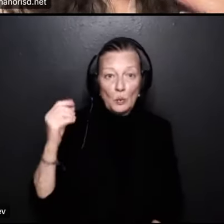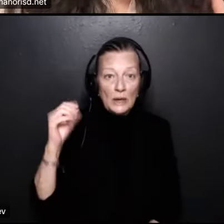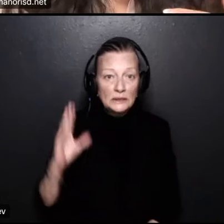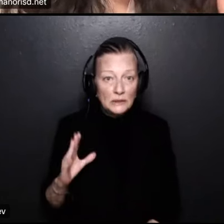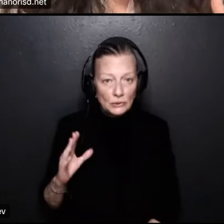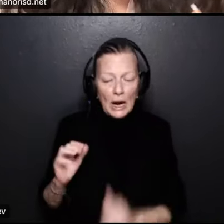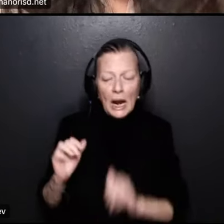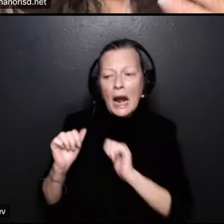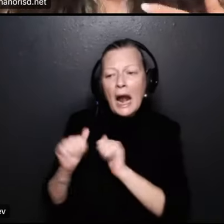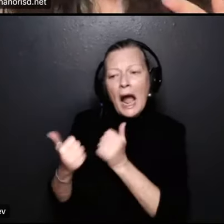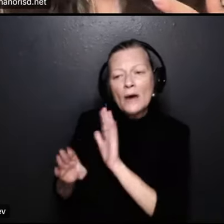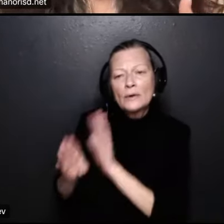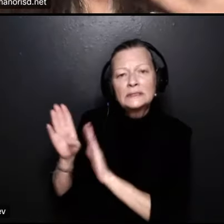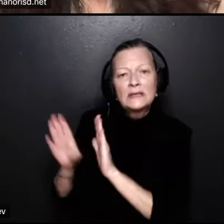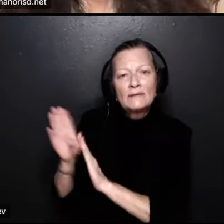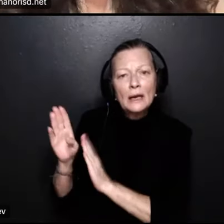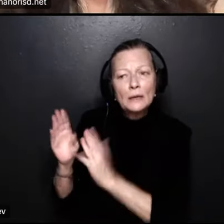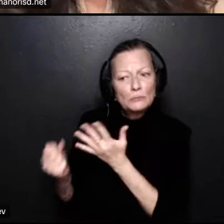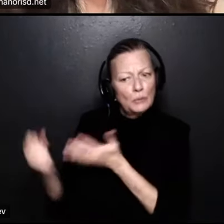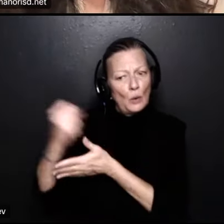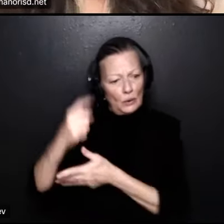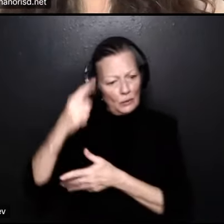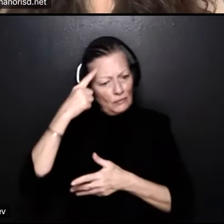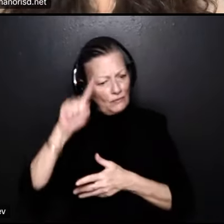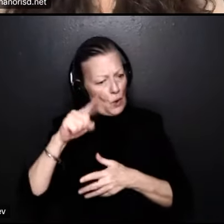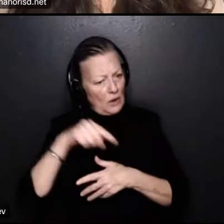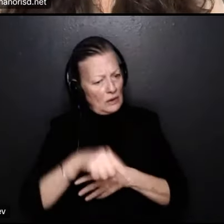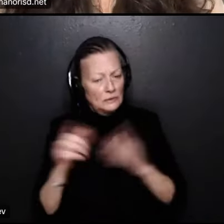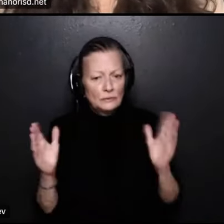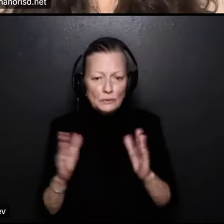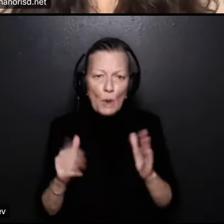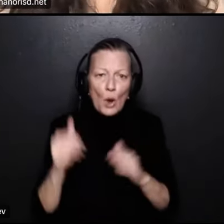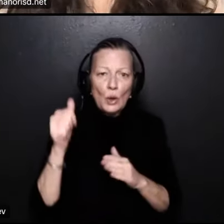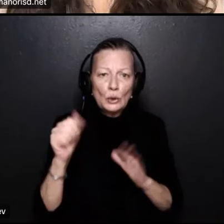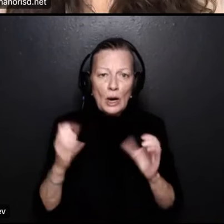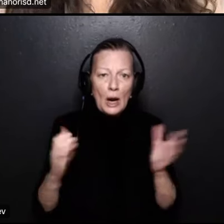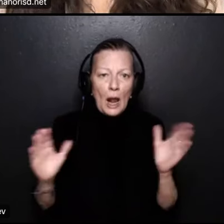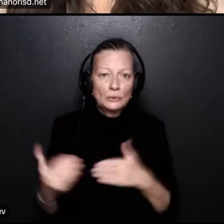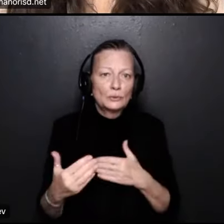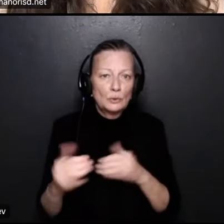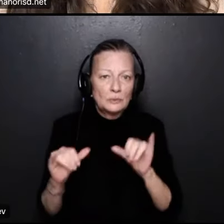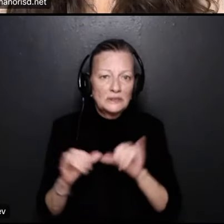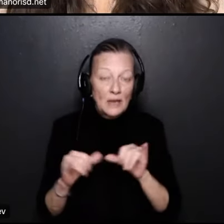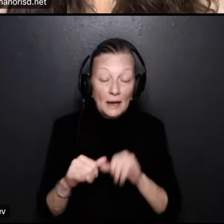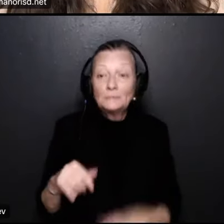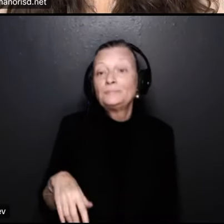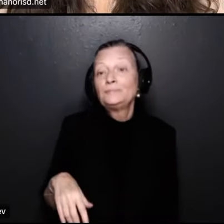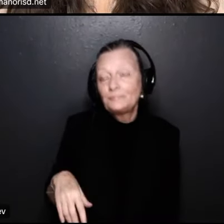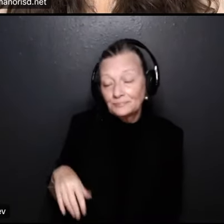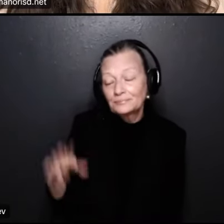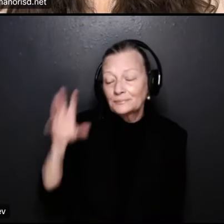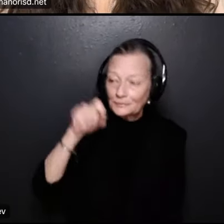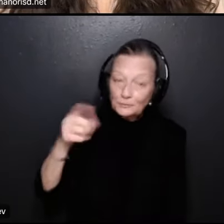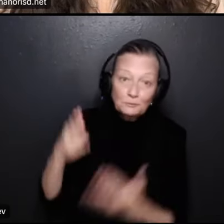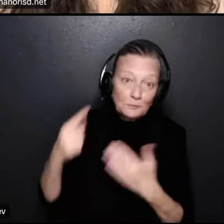developed to prioritize this classroom size or smaller classroom sizes and and i guess you probably heard and one of the things the high